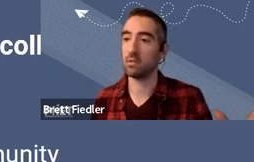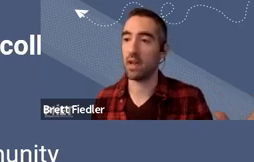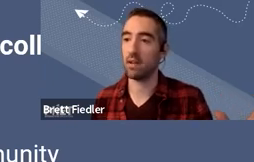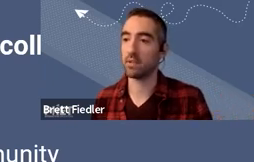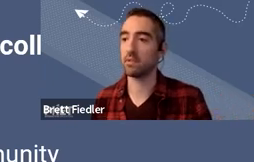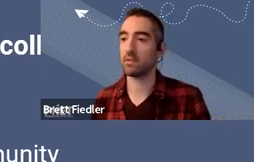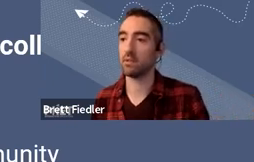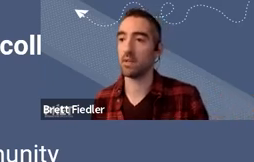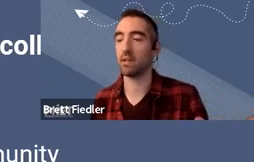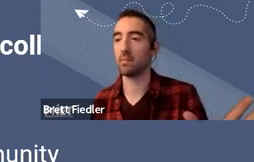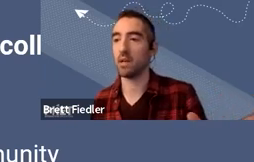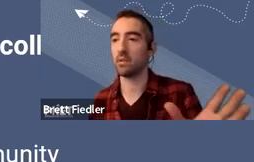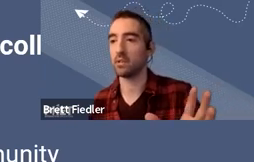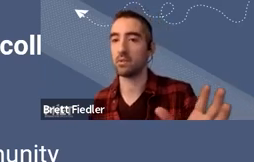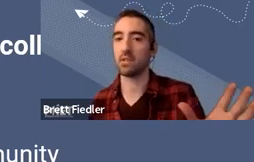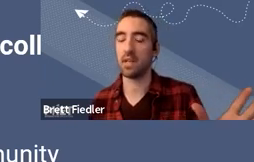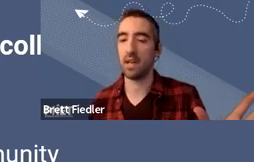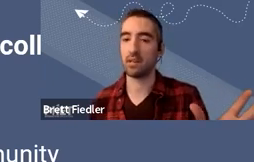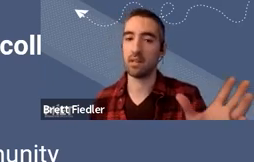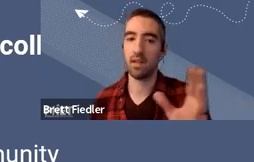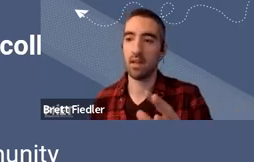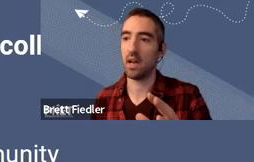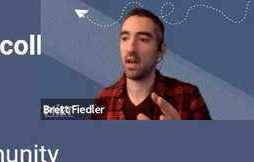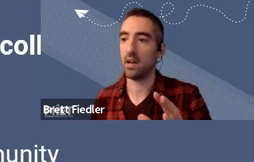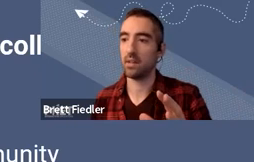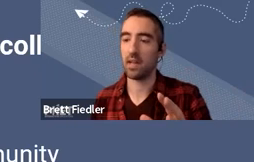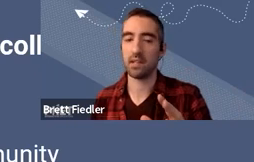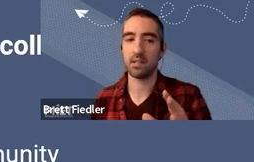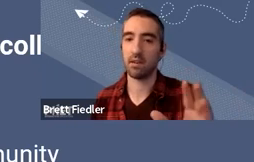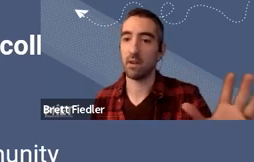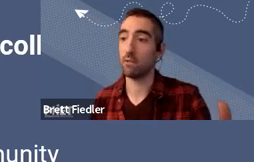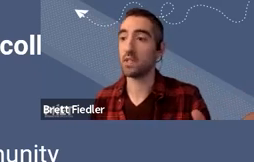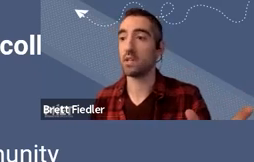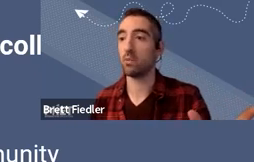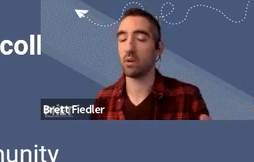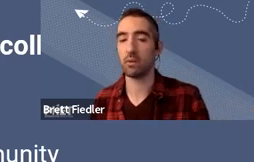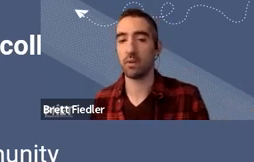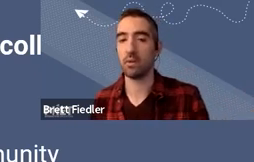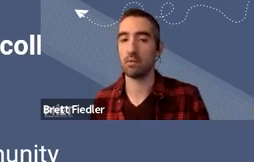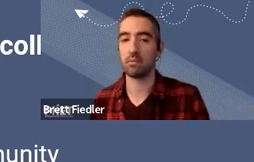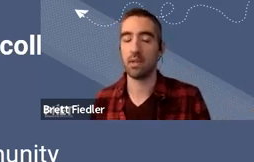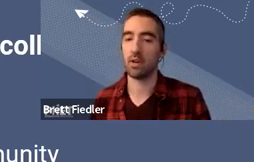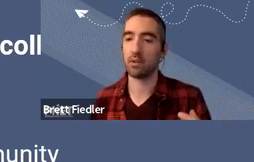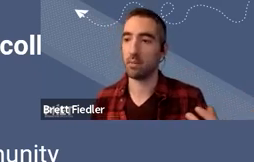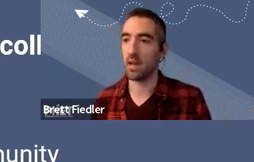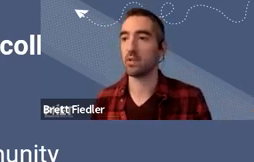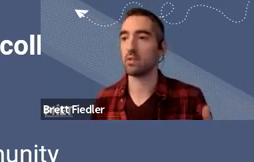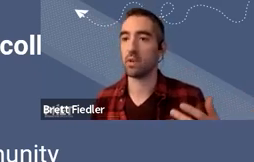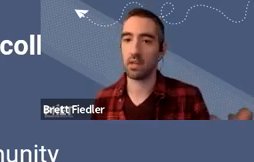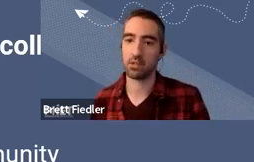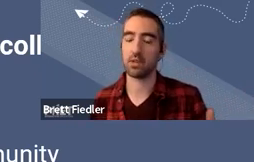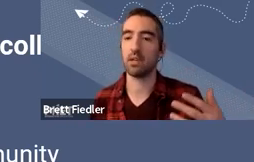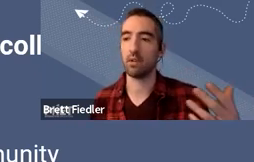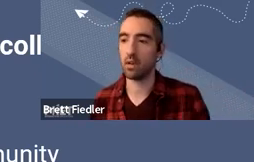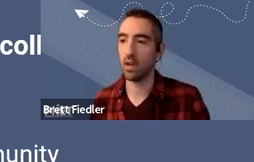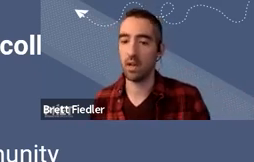to have screen reader-compatible descriptions, and the case of voicing where you can interact with a mouse